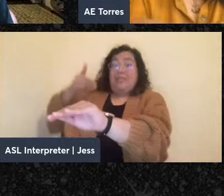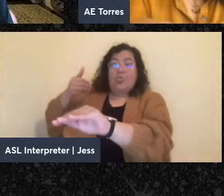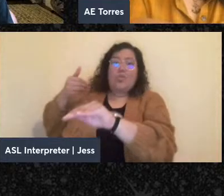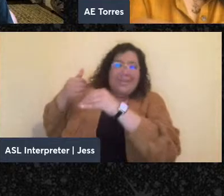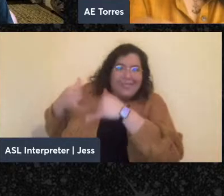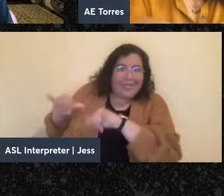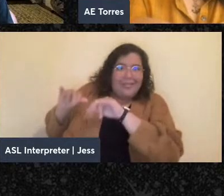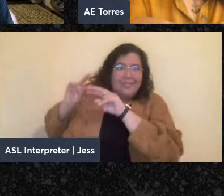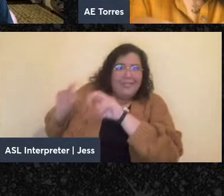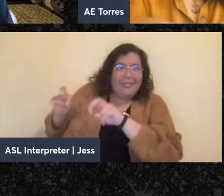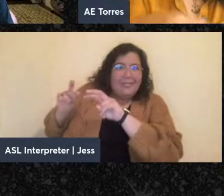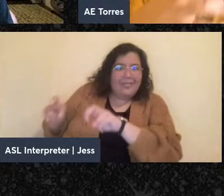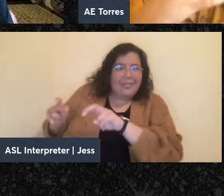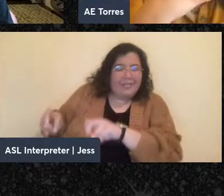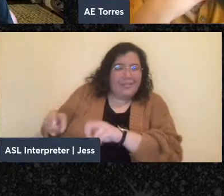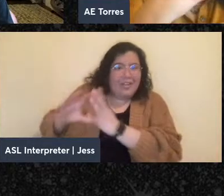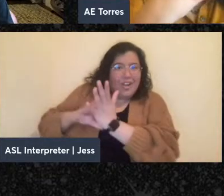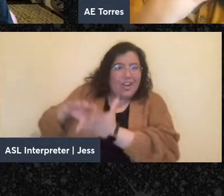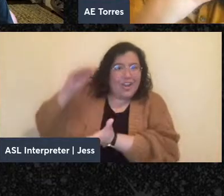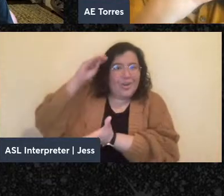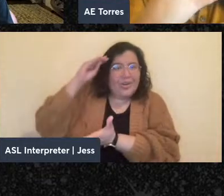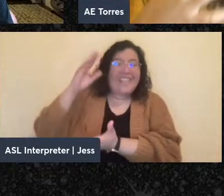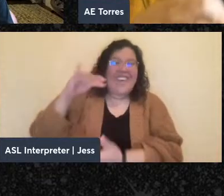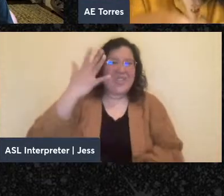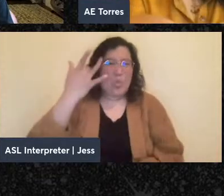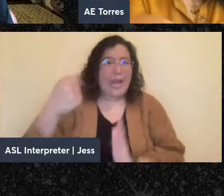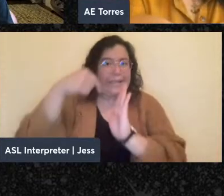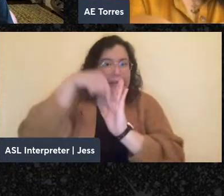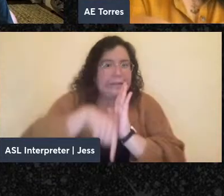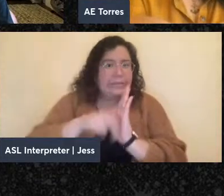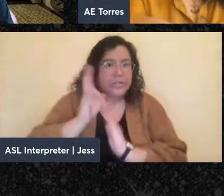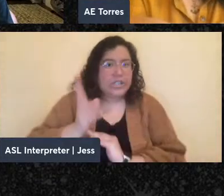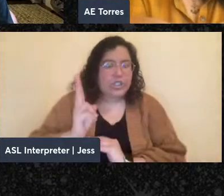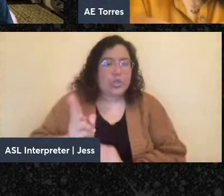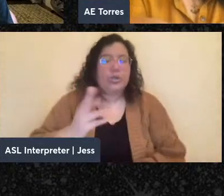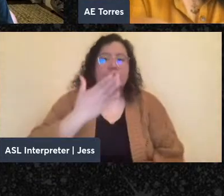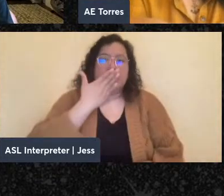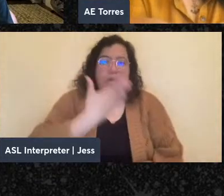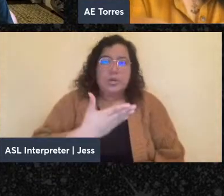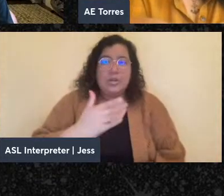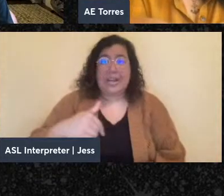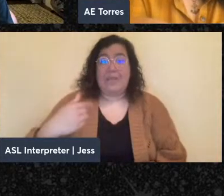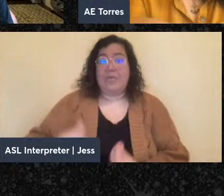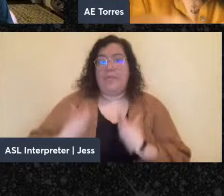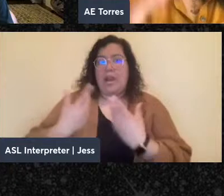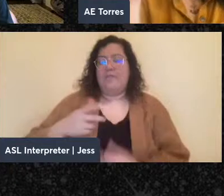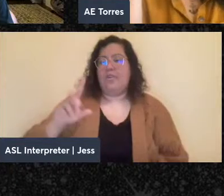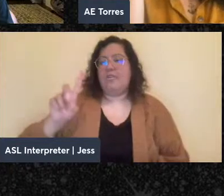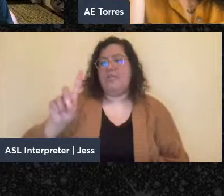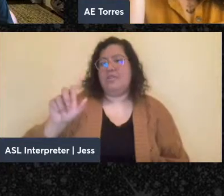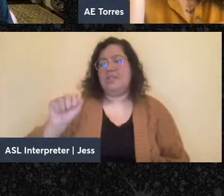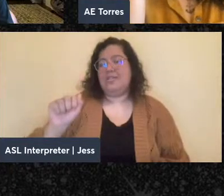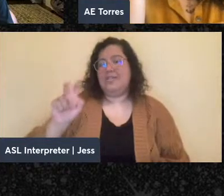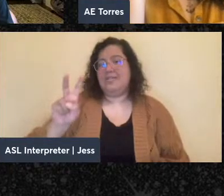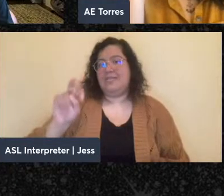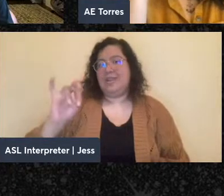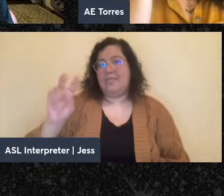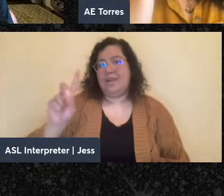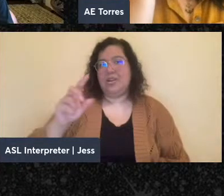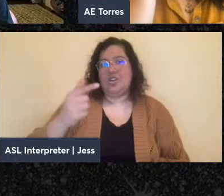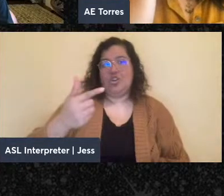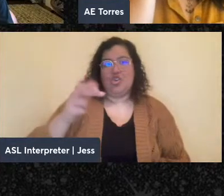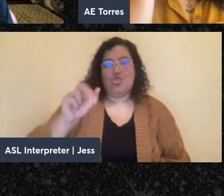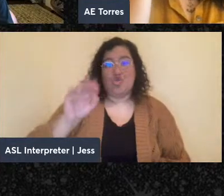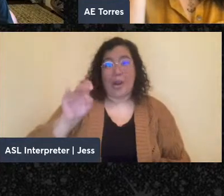history is so useful. And I'm inspired by David Graeber on that score, for example. But like also that sense of possibility, the idea